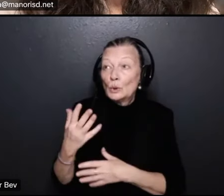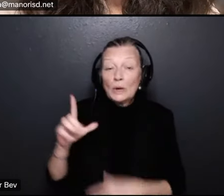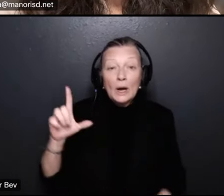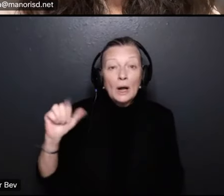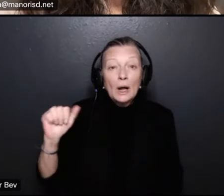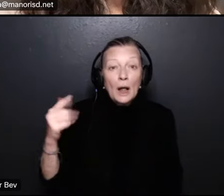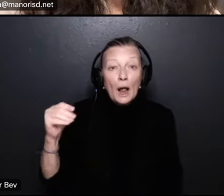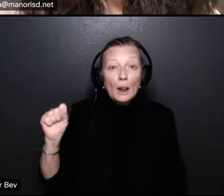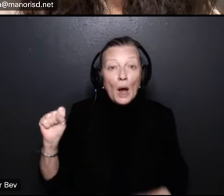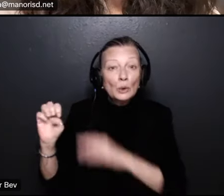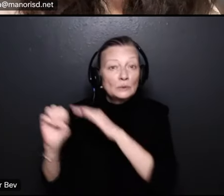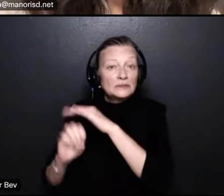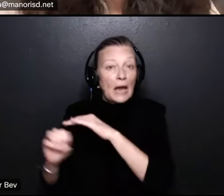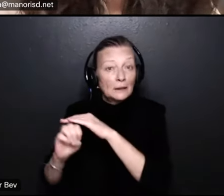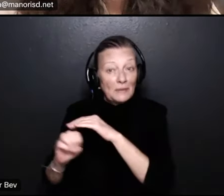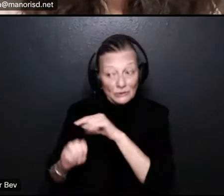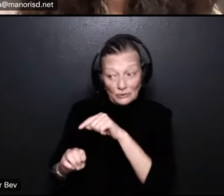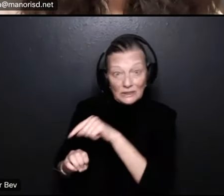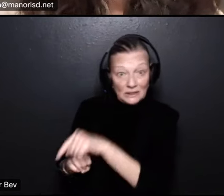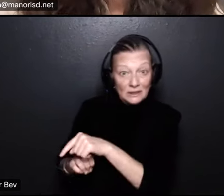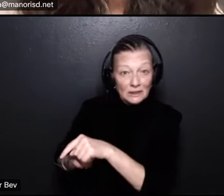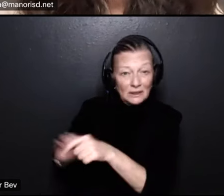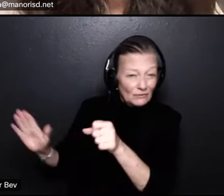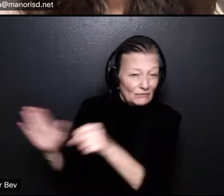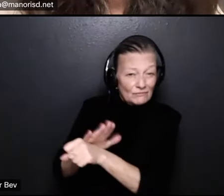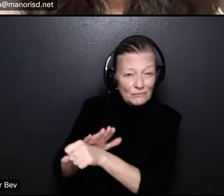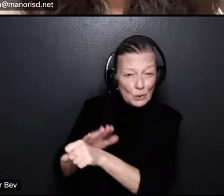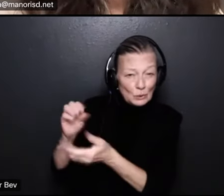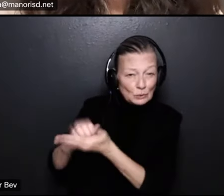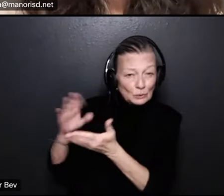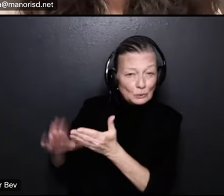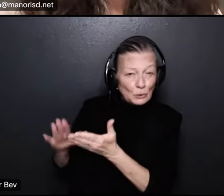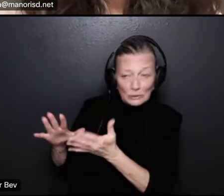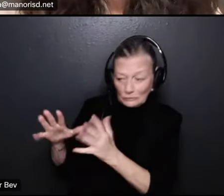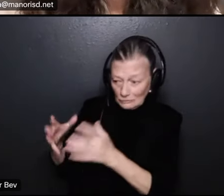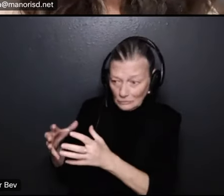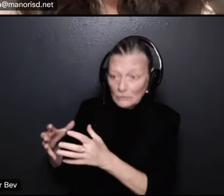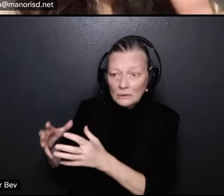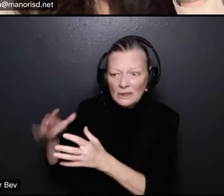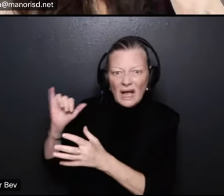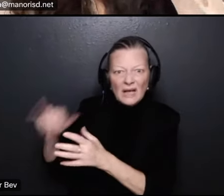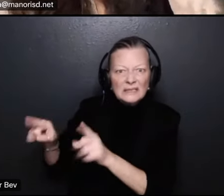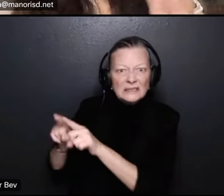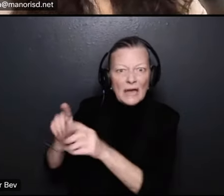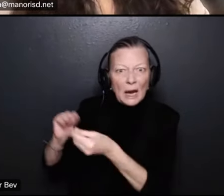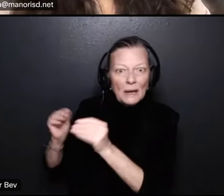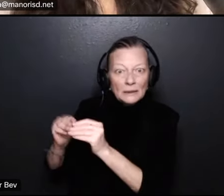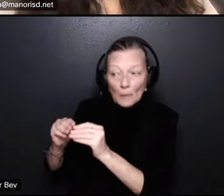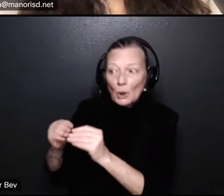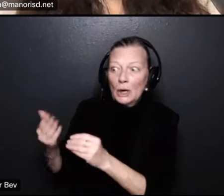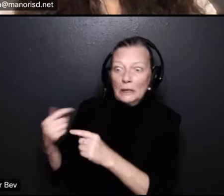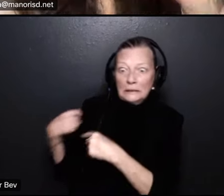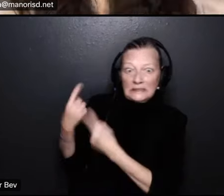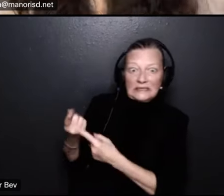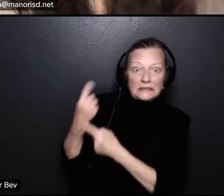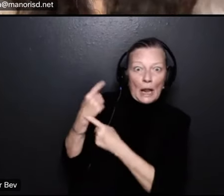um this past year so if you can imagine an entire lagos elementary worth of students came into the districts since last june that's what's happened